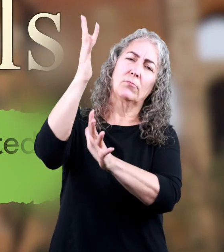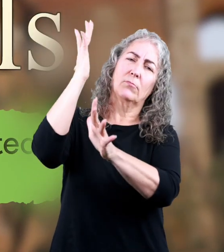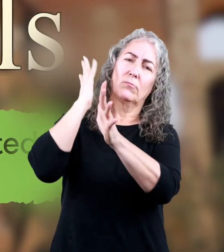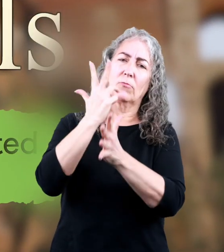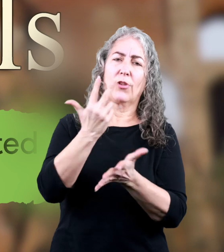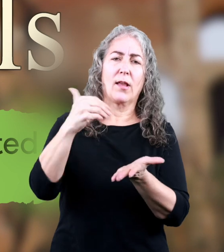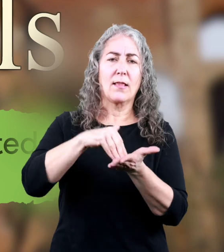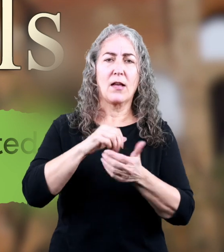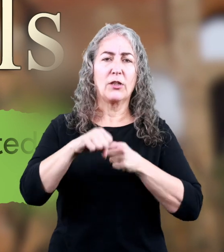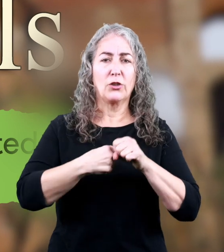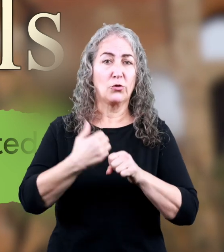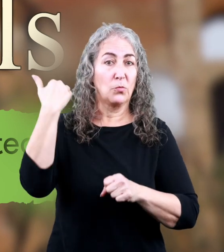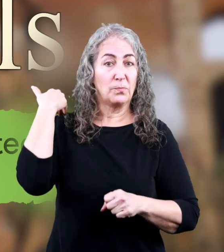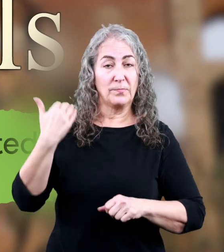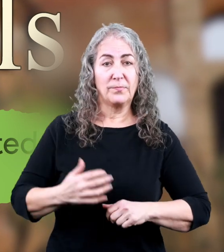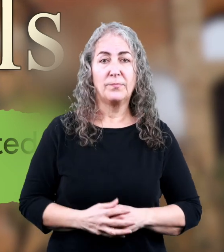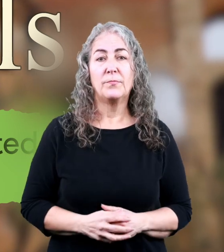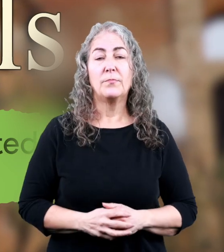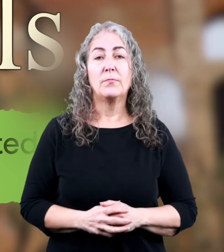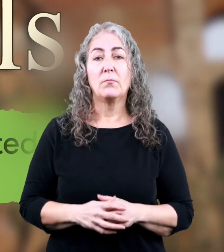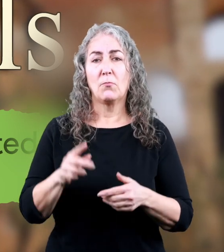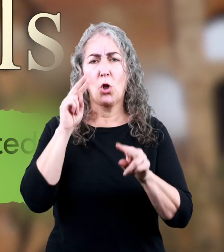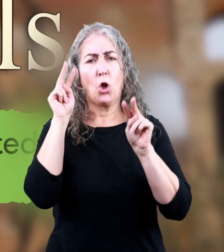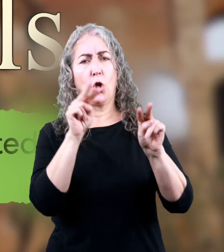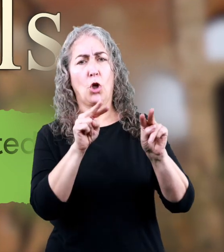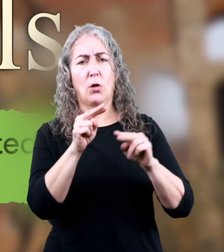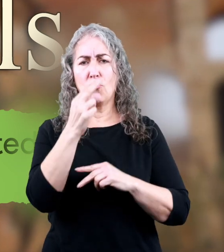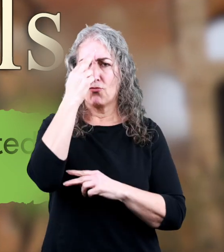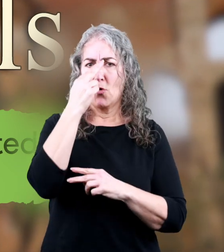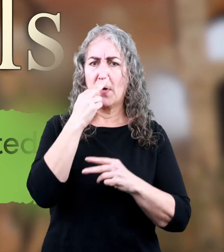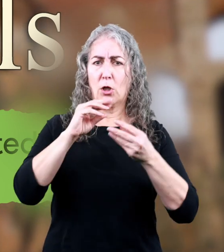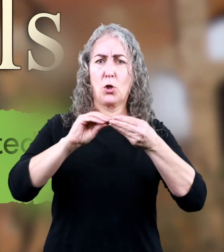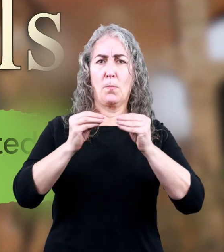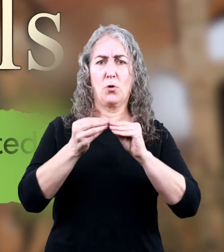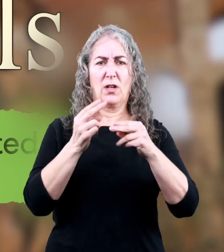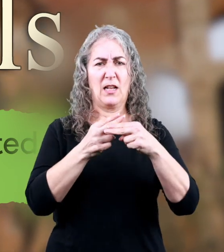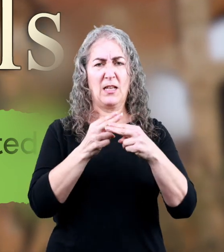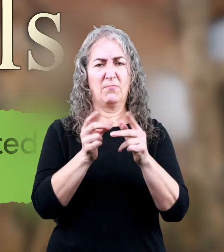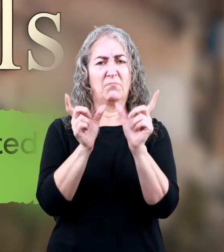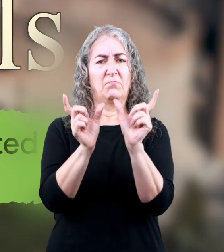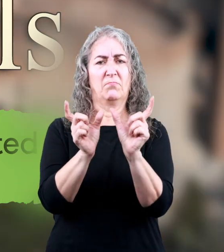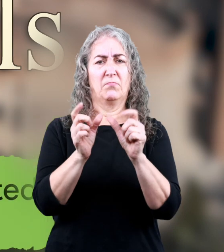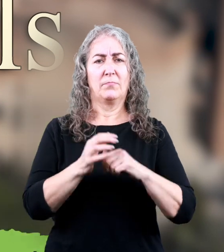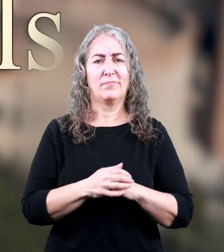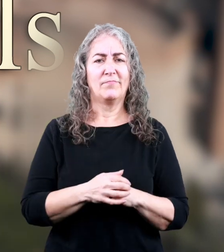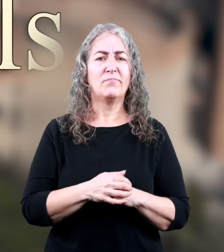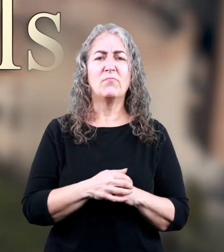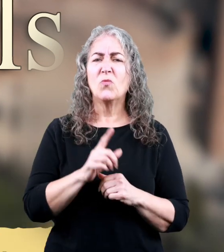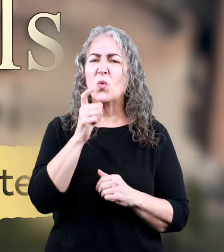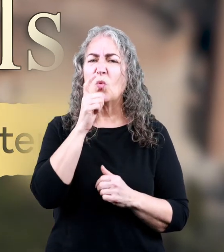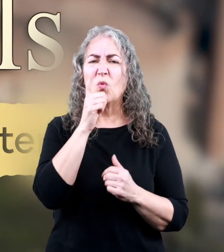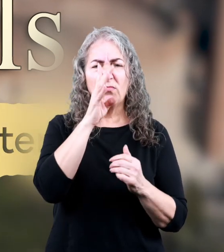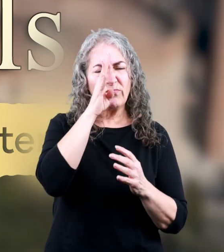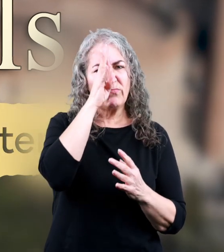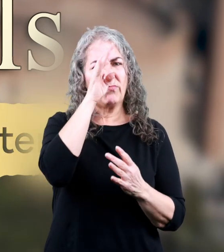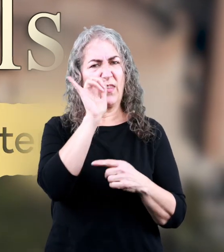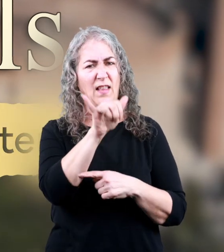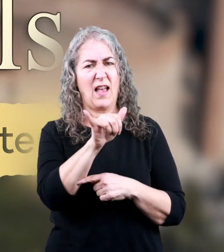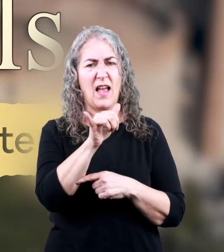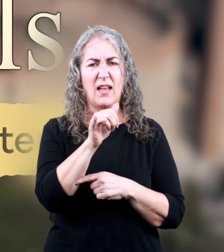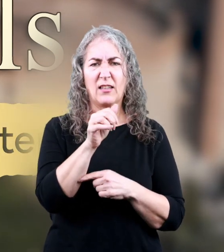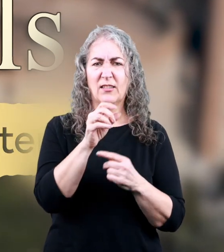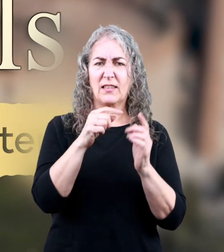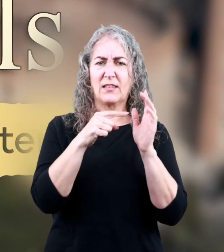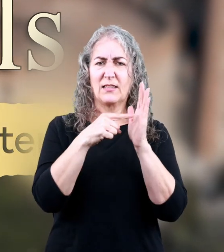3,000 years ago. By looking at the name Roman numerals, can you guess